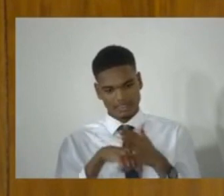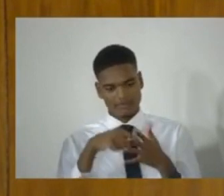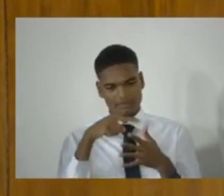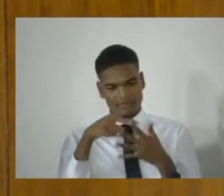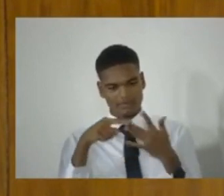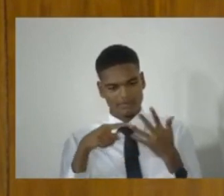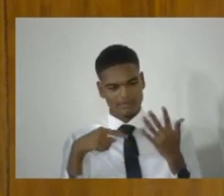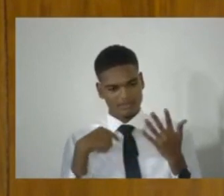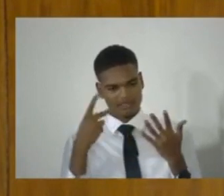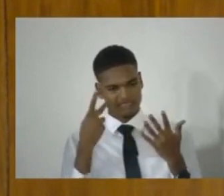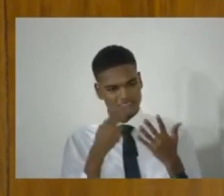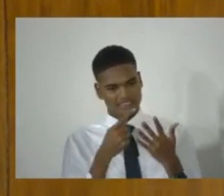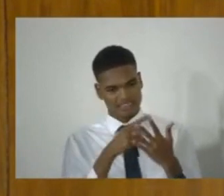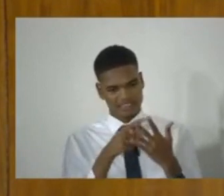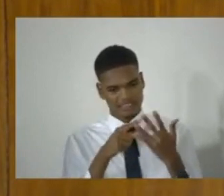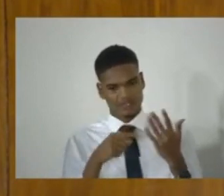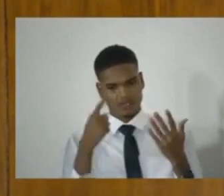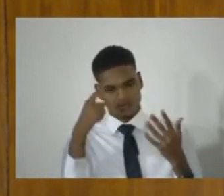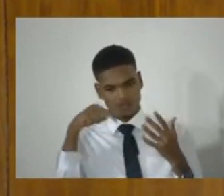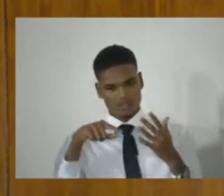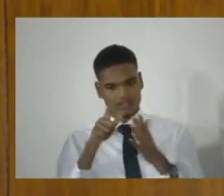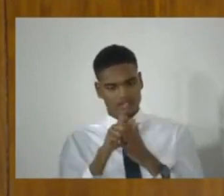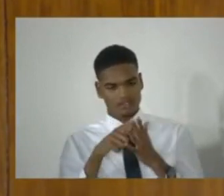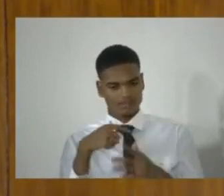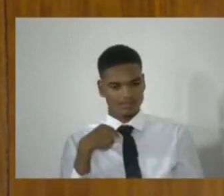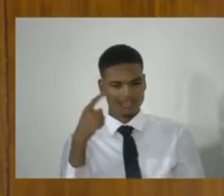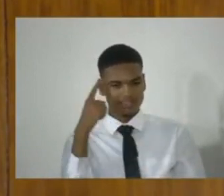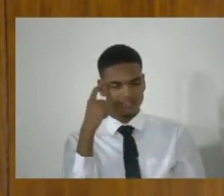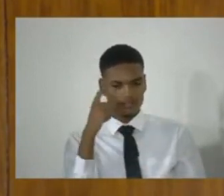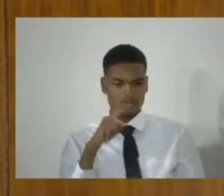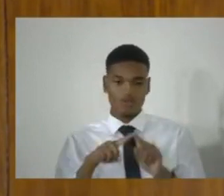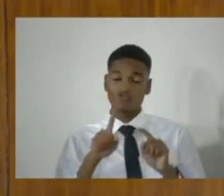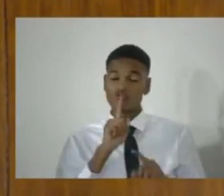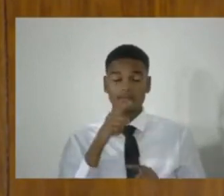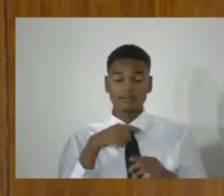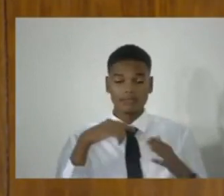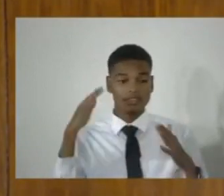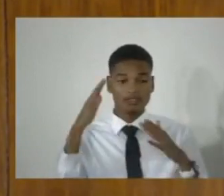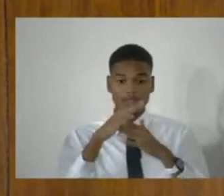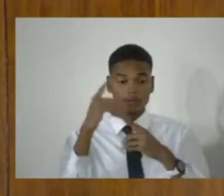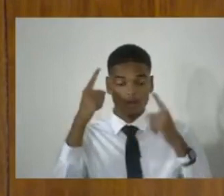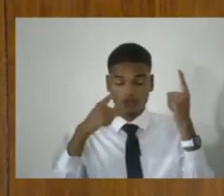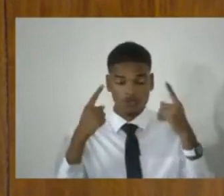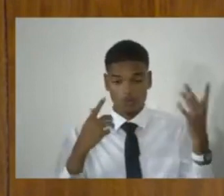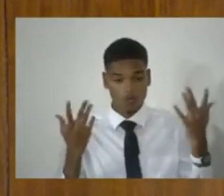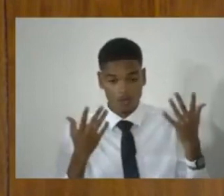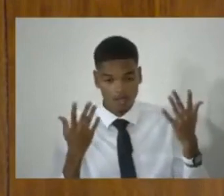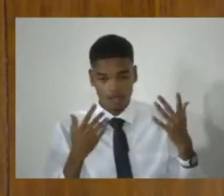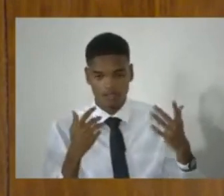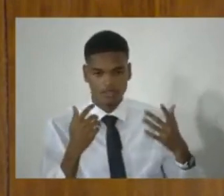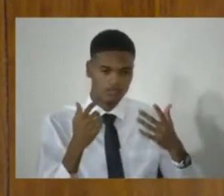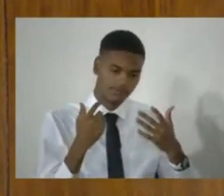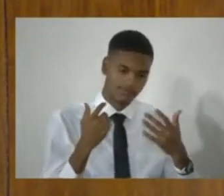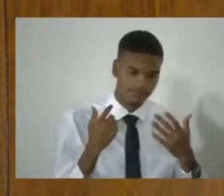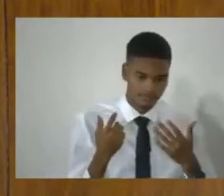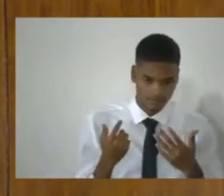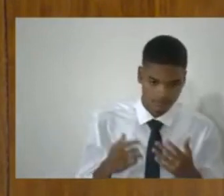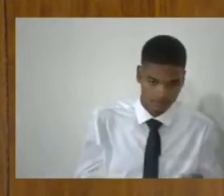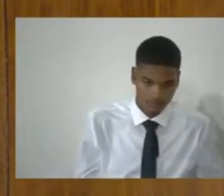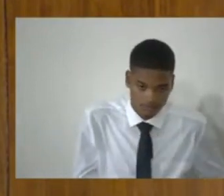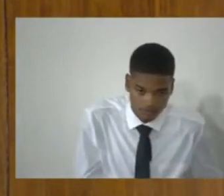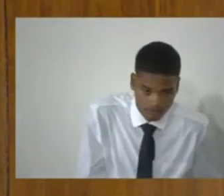that because my main concern is the way in which it traverses and